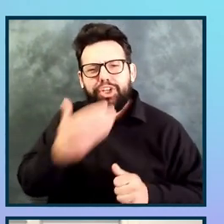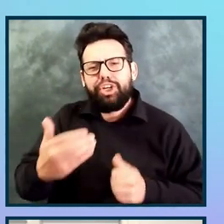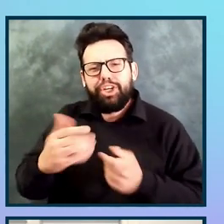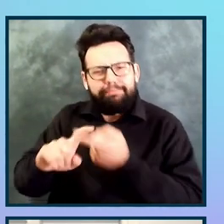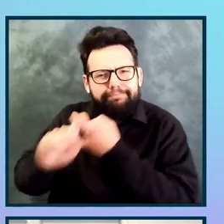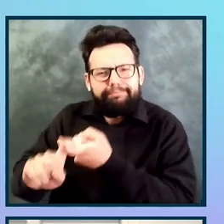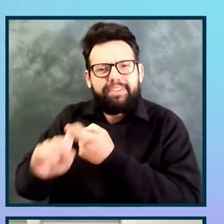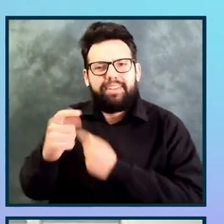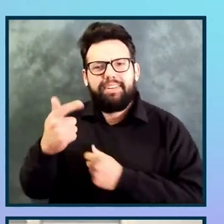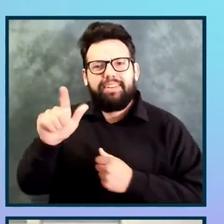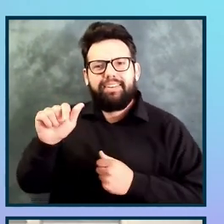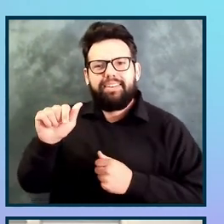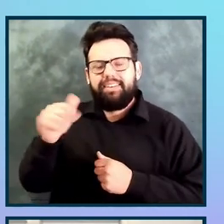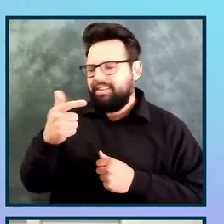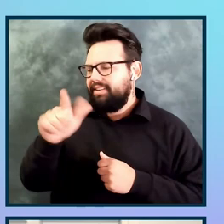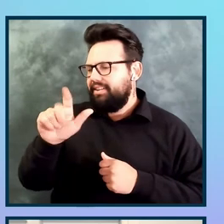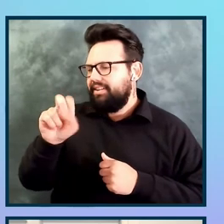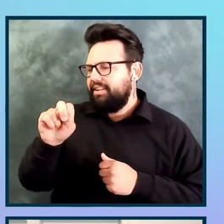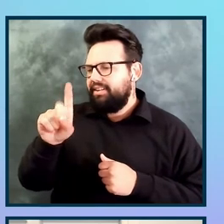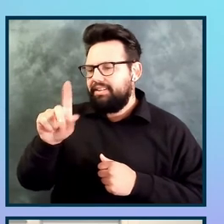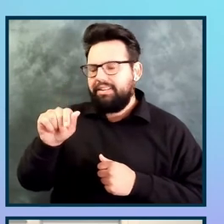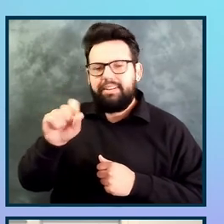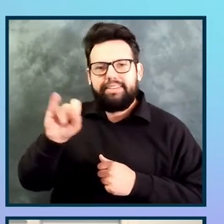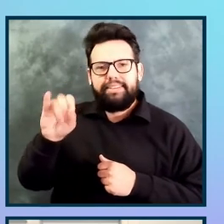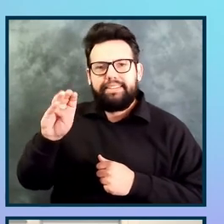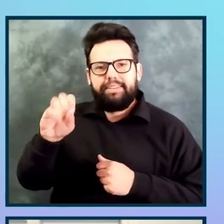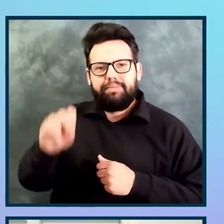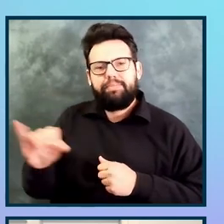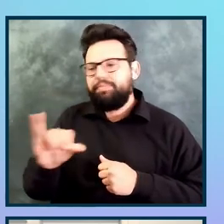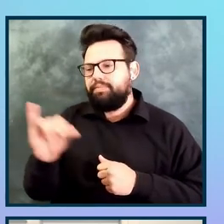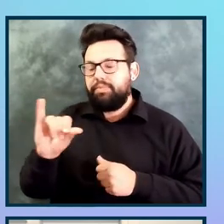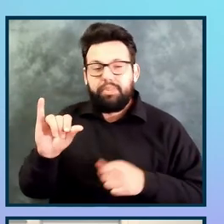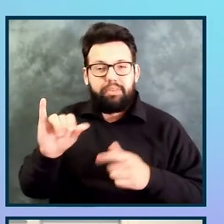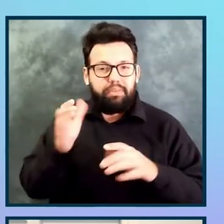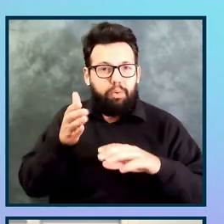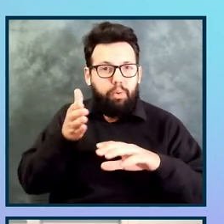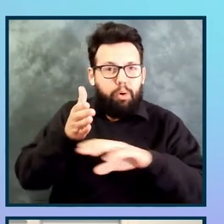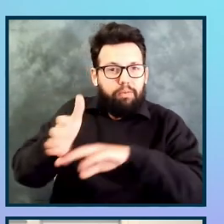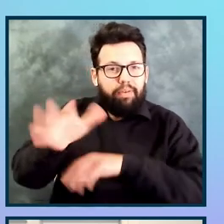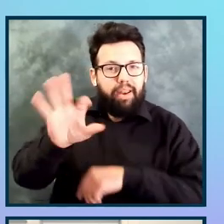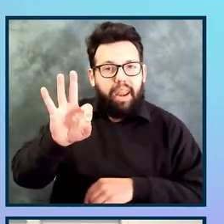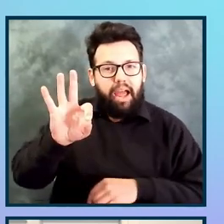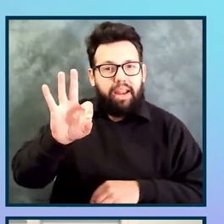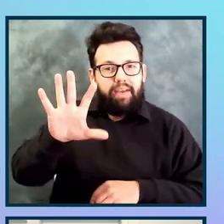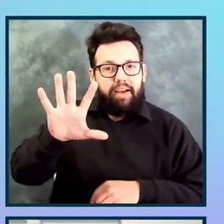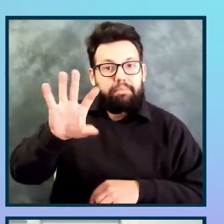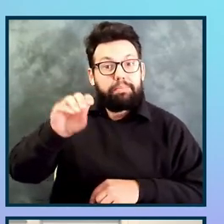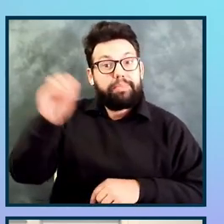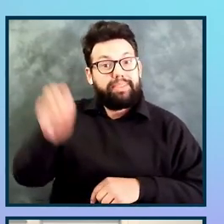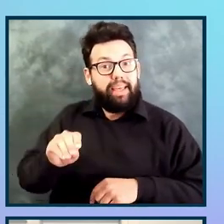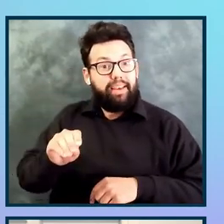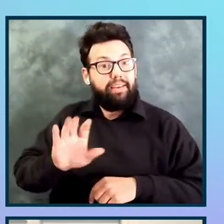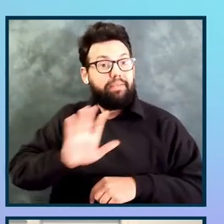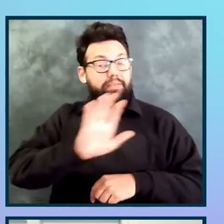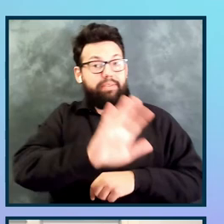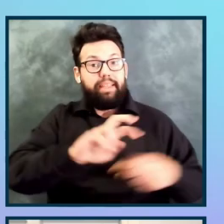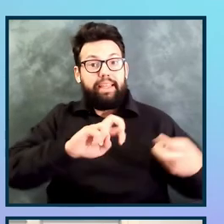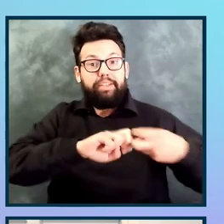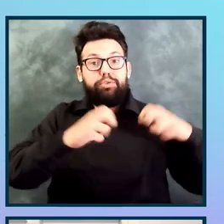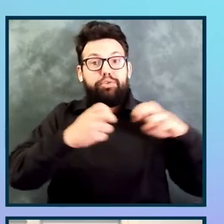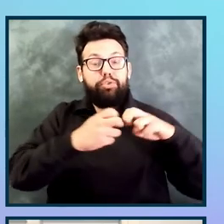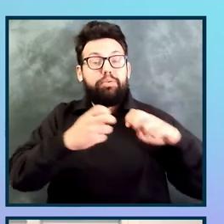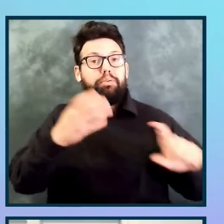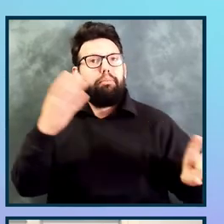other piece of this puzzle as well, that over 95% of the issues that were not detected via